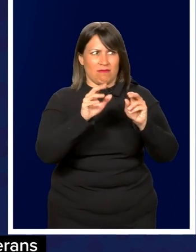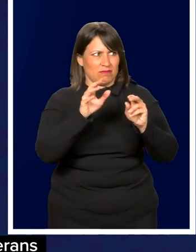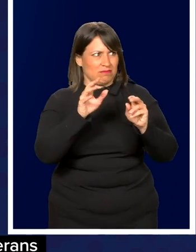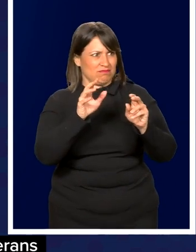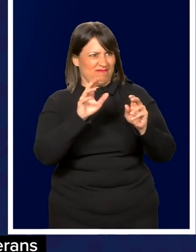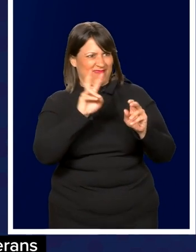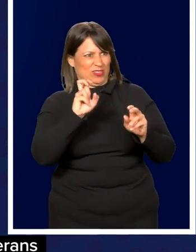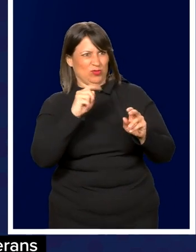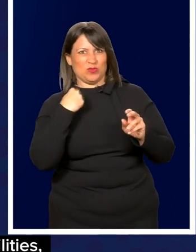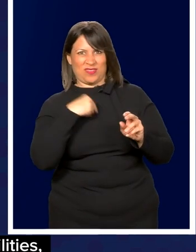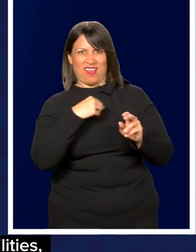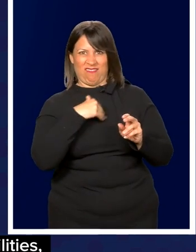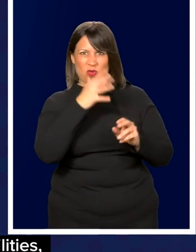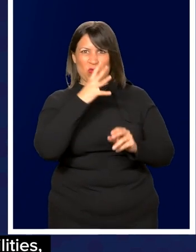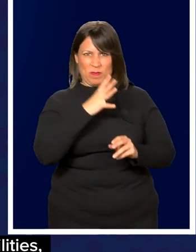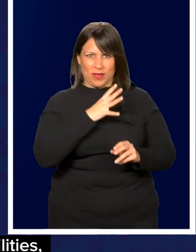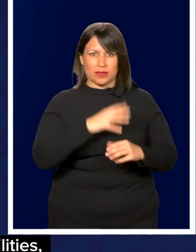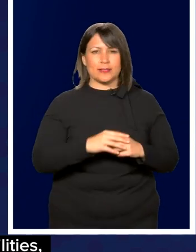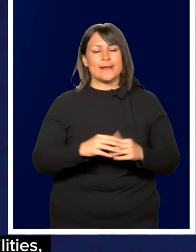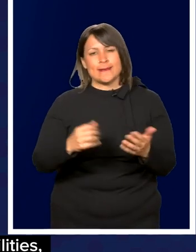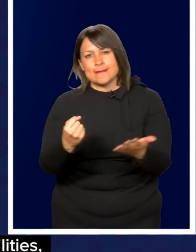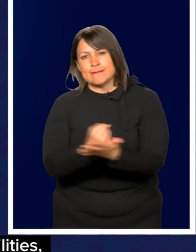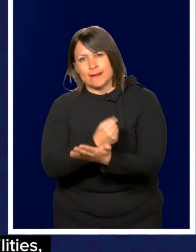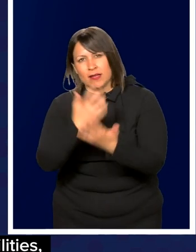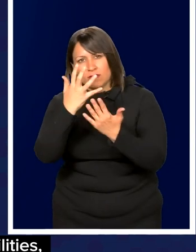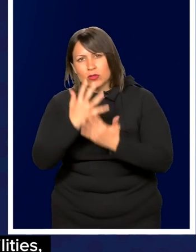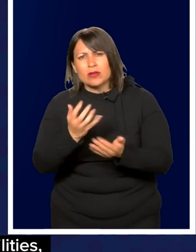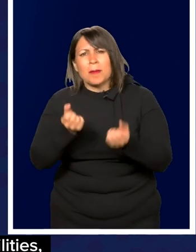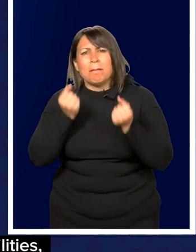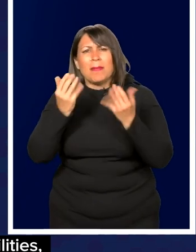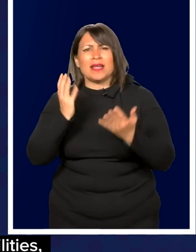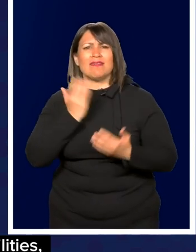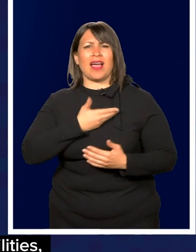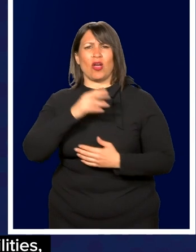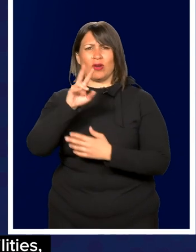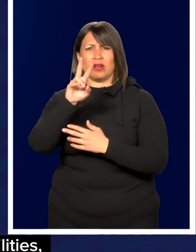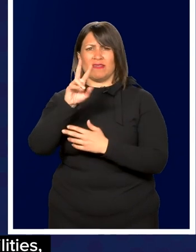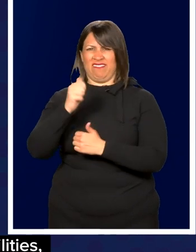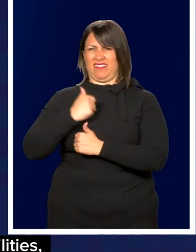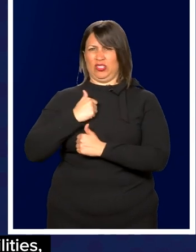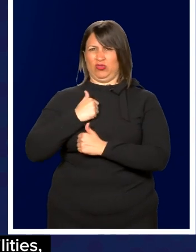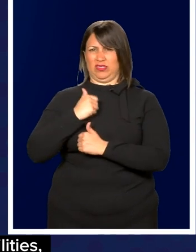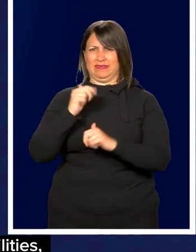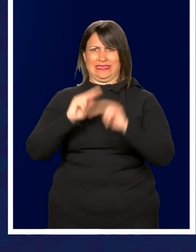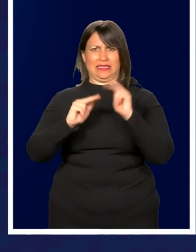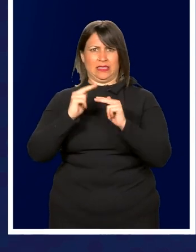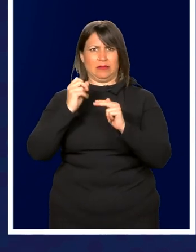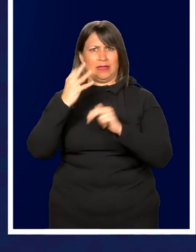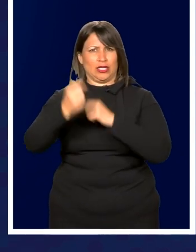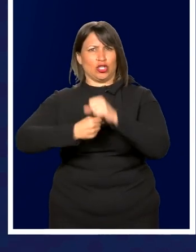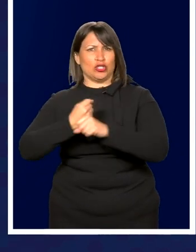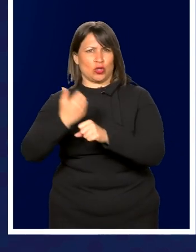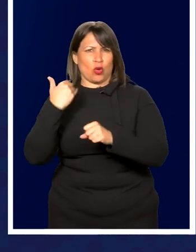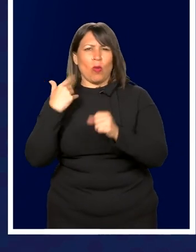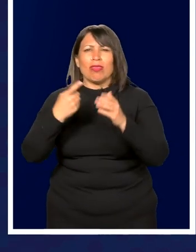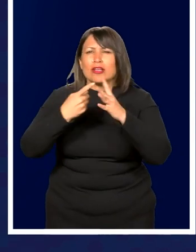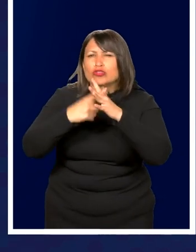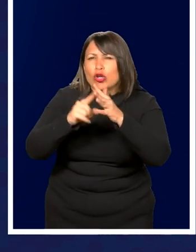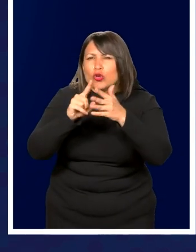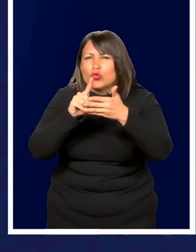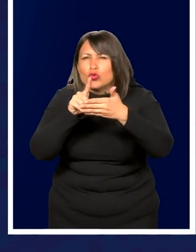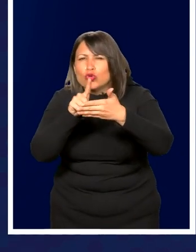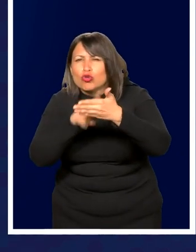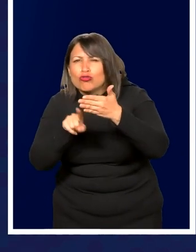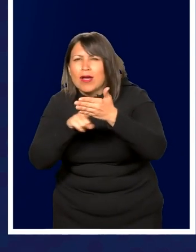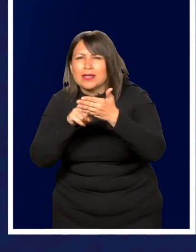have are our women's veterans. And unfortunately, many of our veterans facilities years ago, and they started correcting about eight